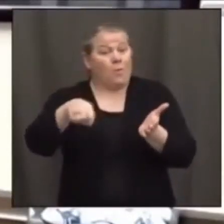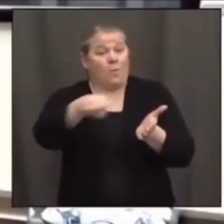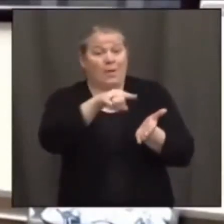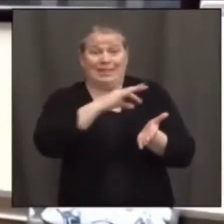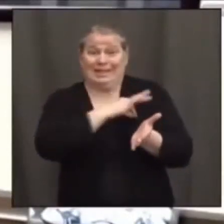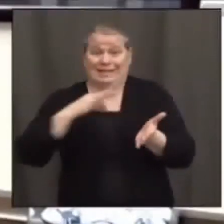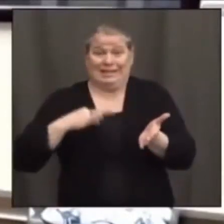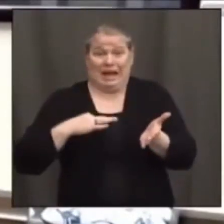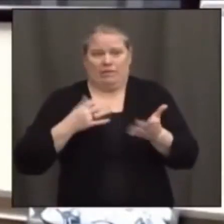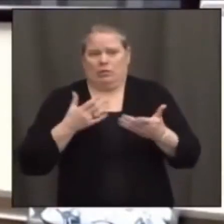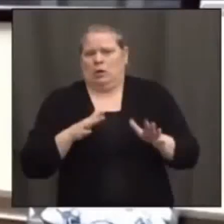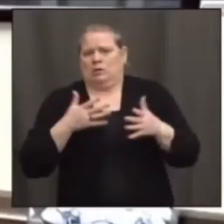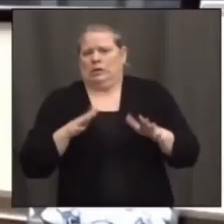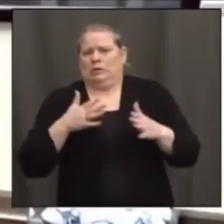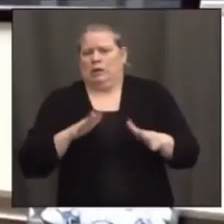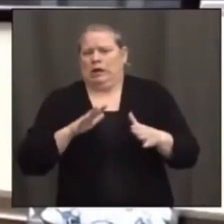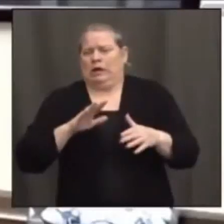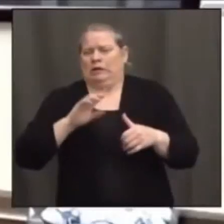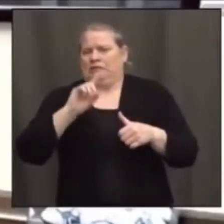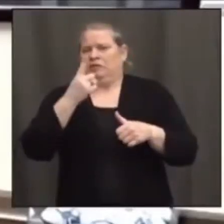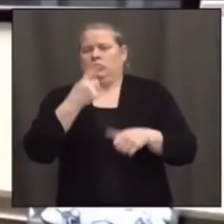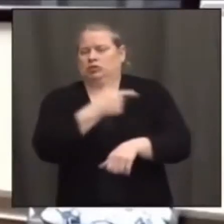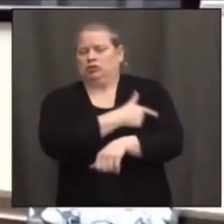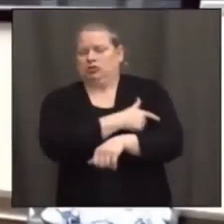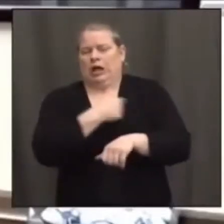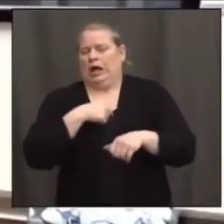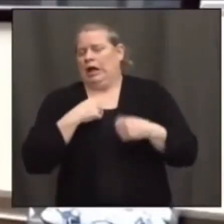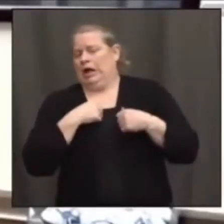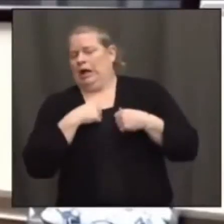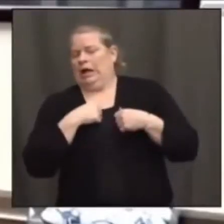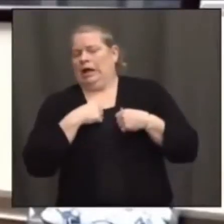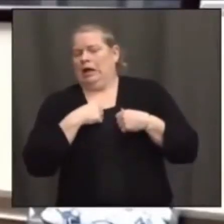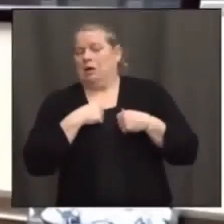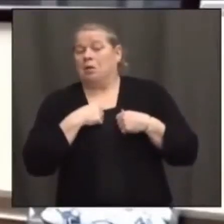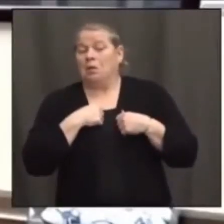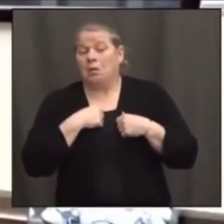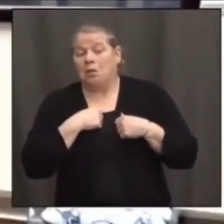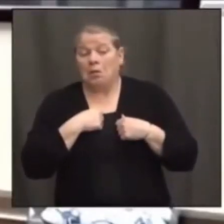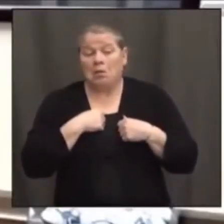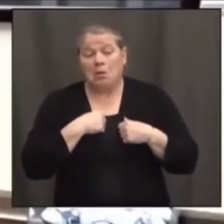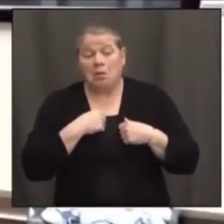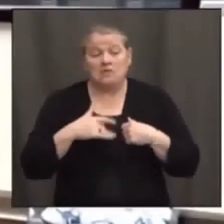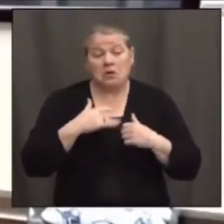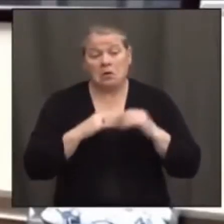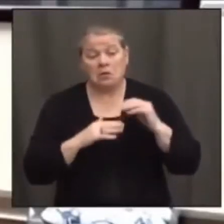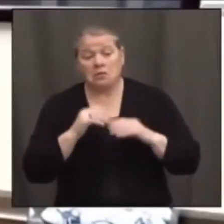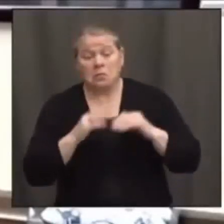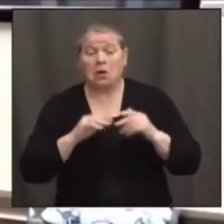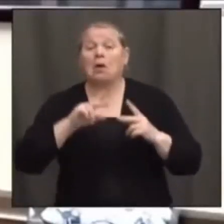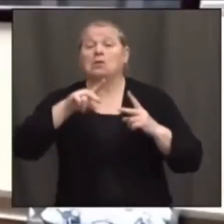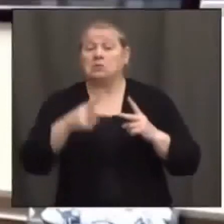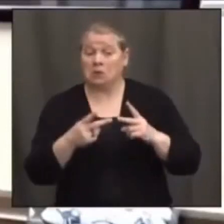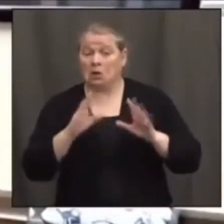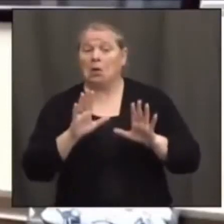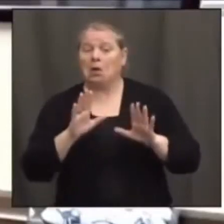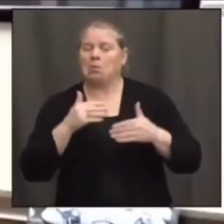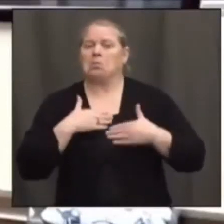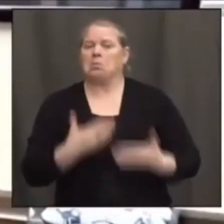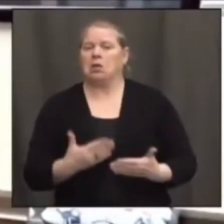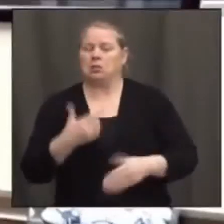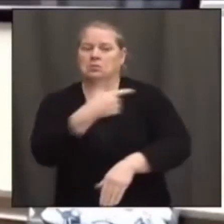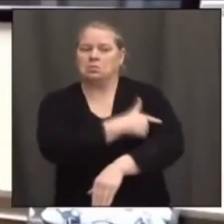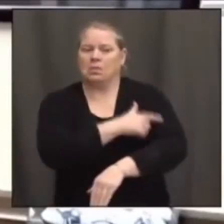staff and that, you know, making that second pass through absolutely help people feel more comfortable about getting the vaccine